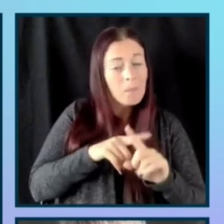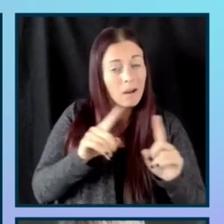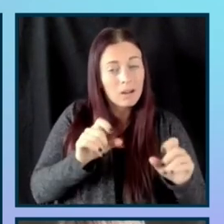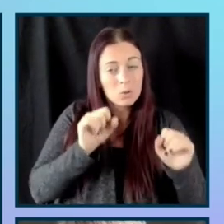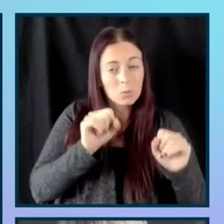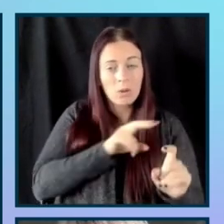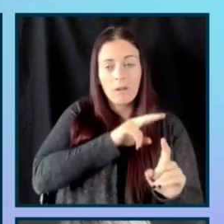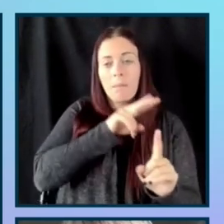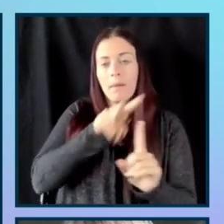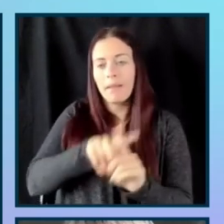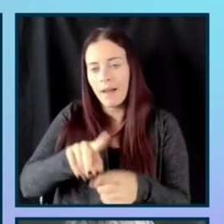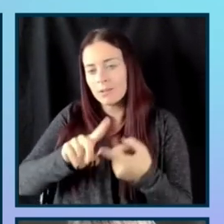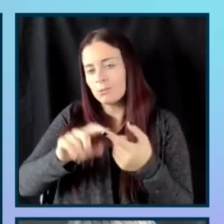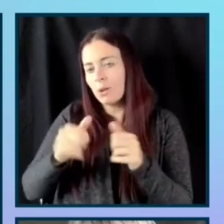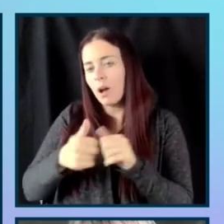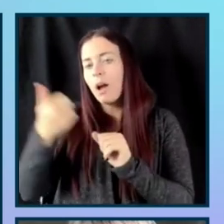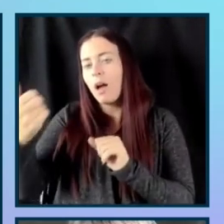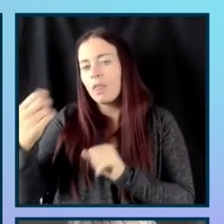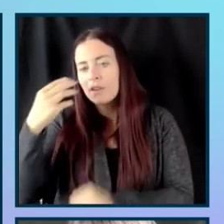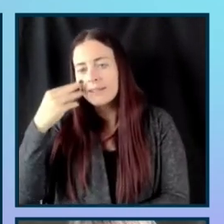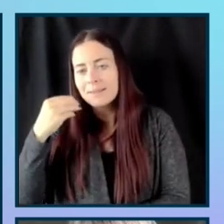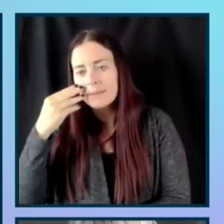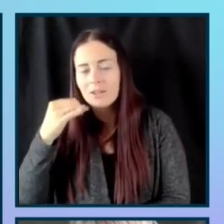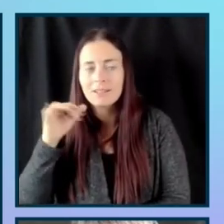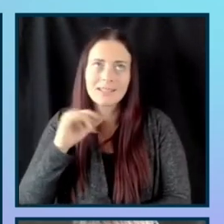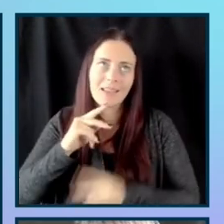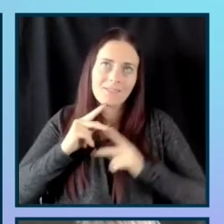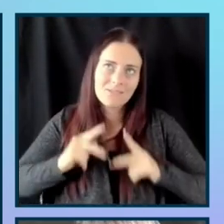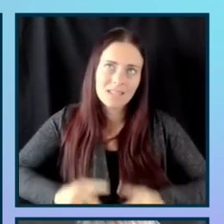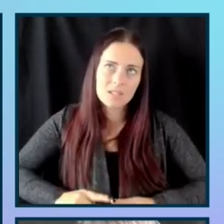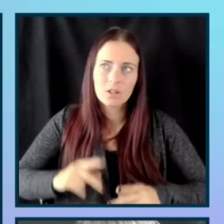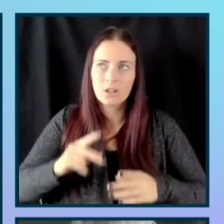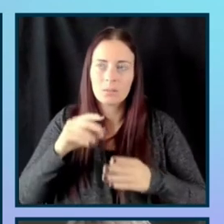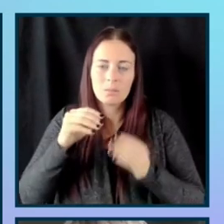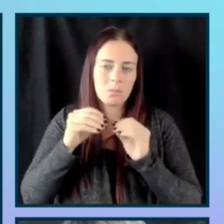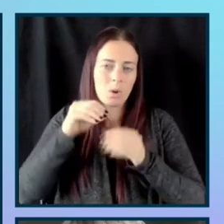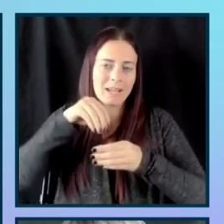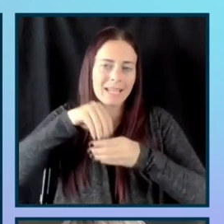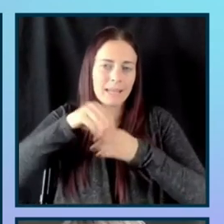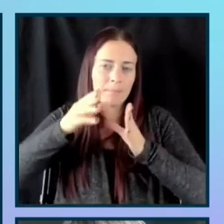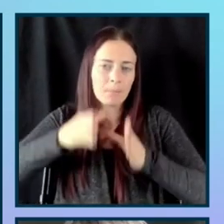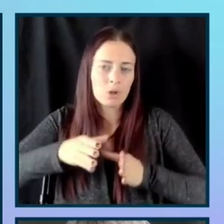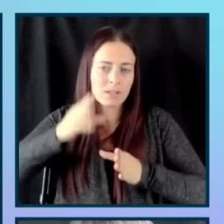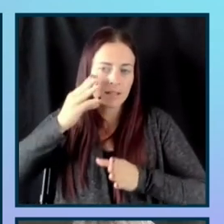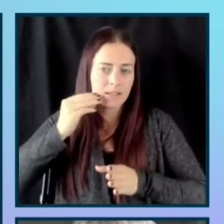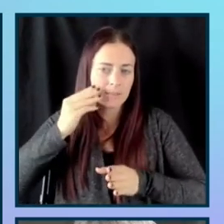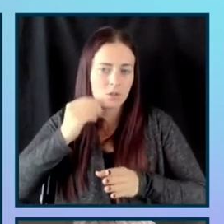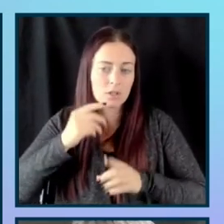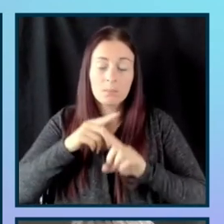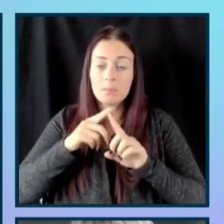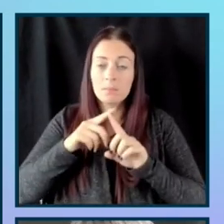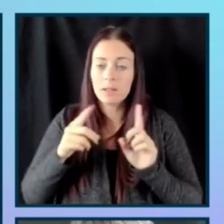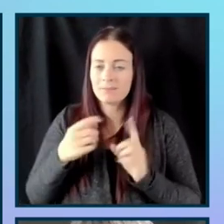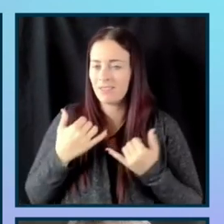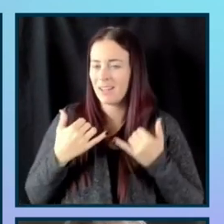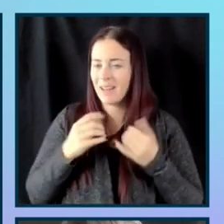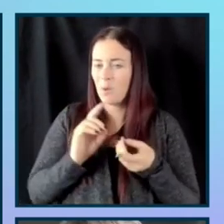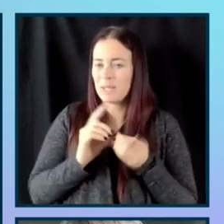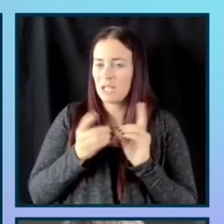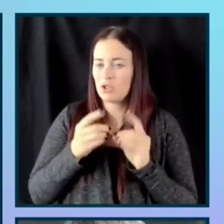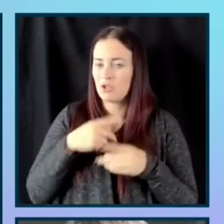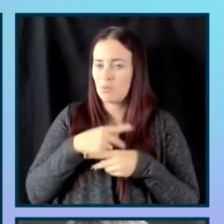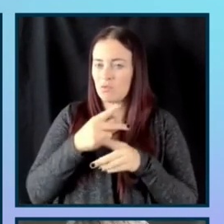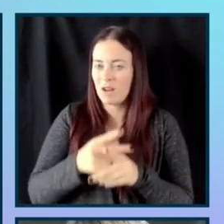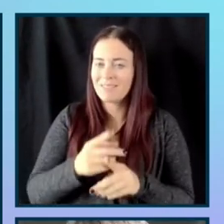to other experiences such as physical and person experiences, but, um, for a digital product, it really starts with the